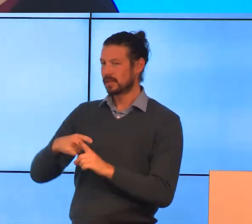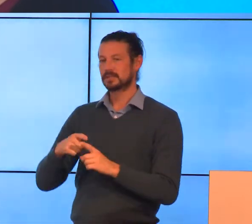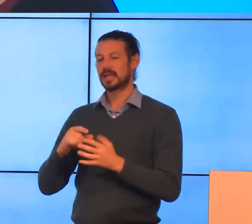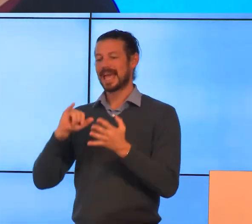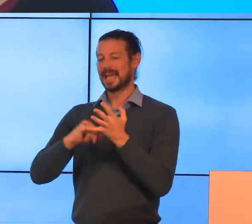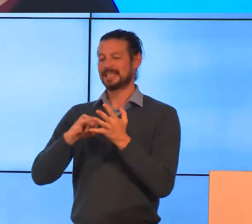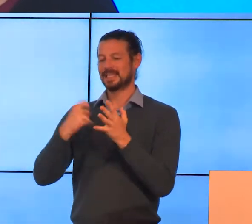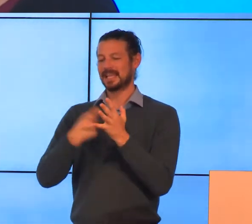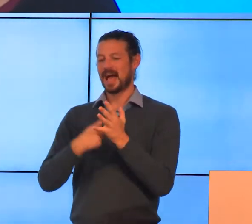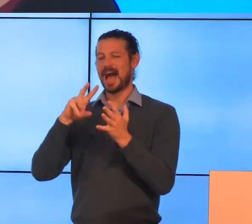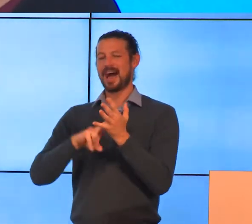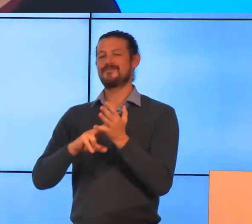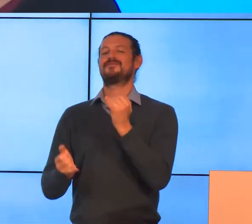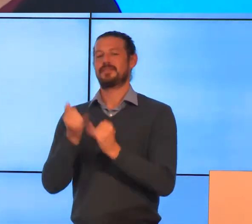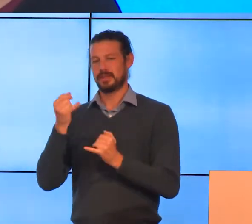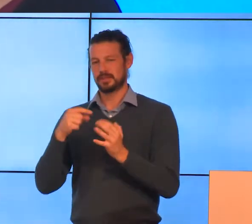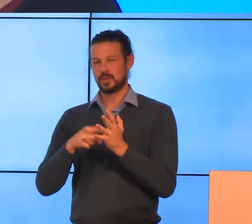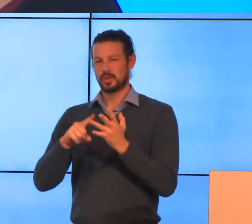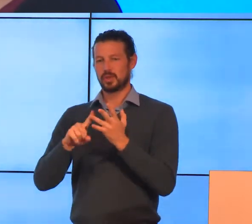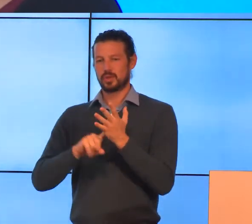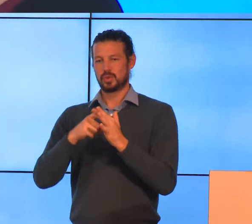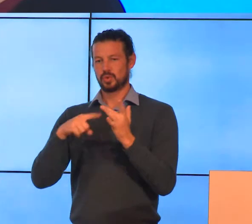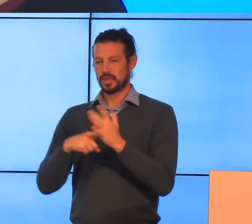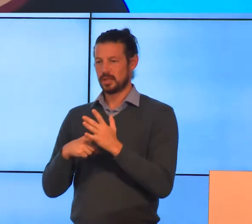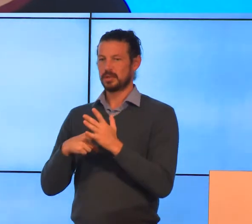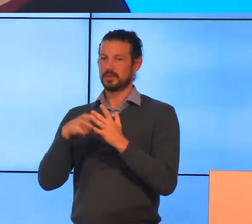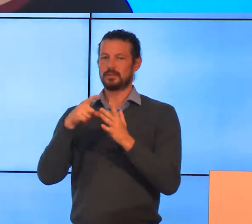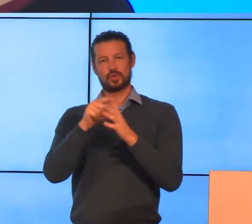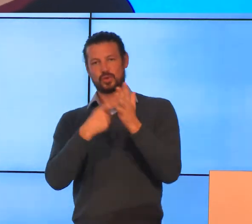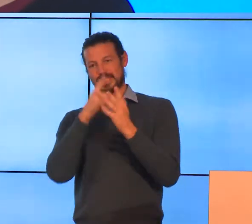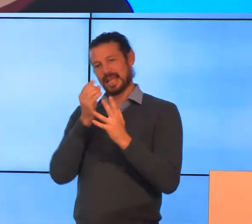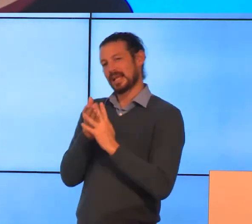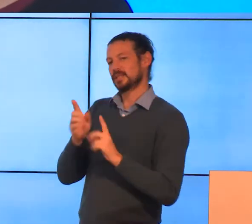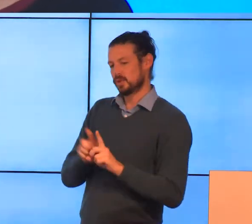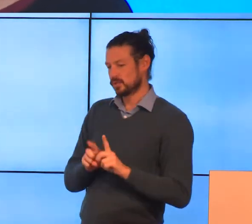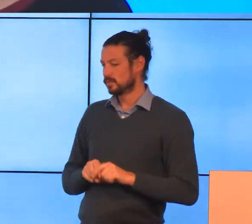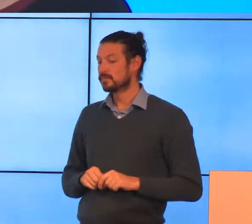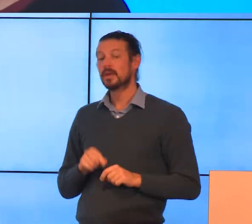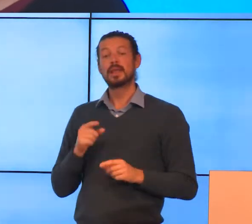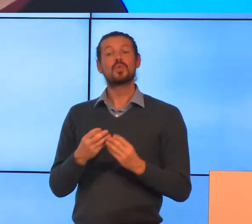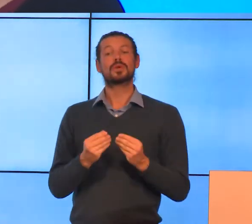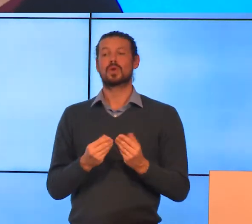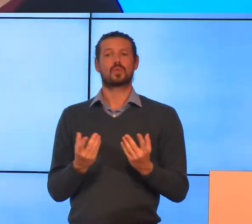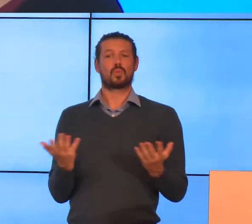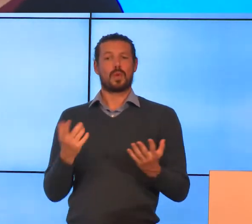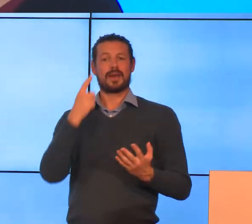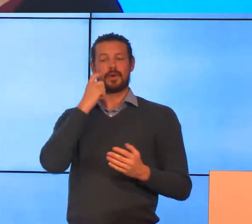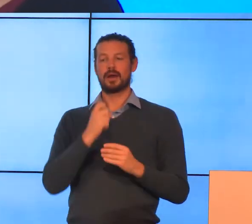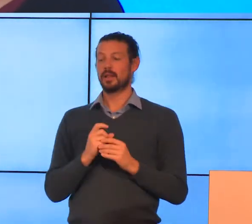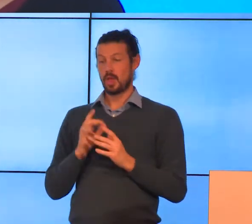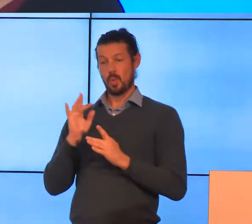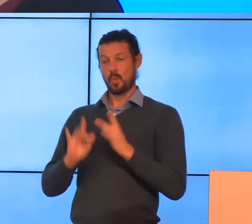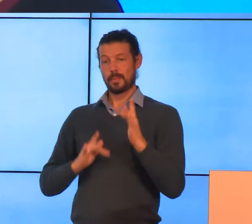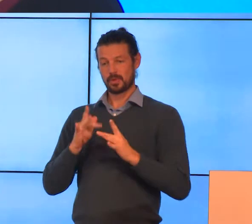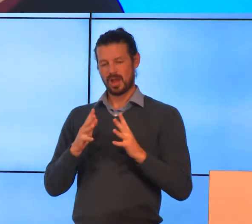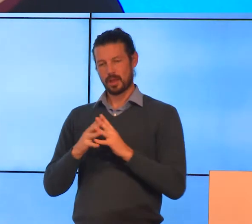SSRV's toolkit for workers. Where to find it? It is on our website at the